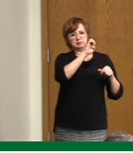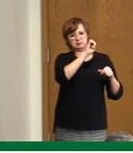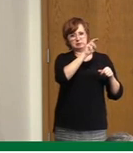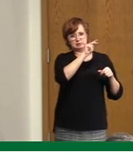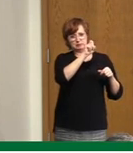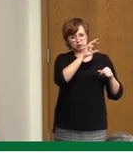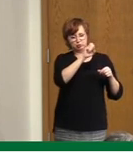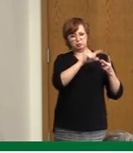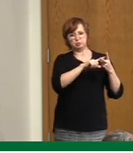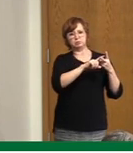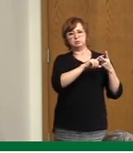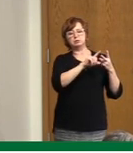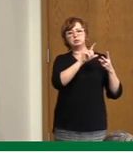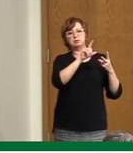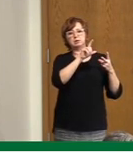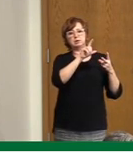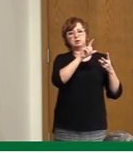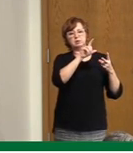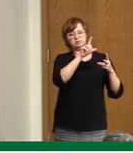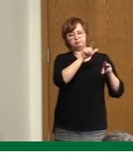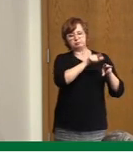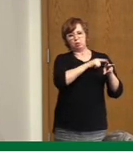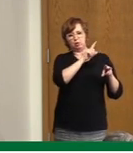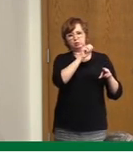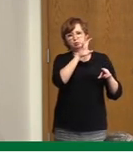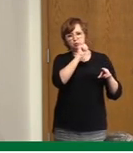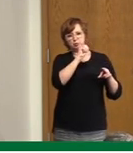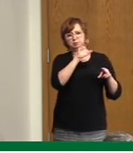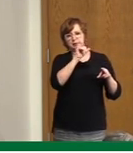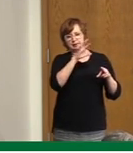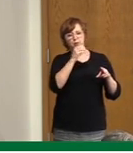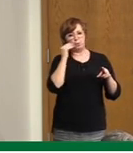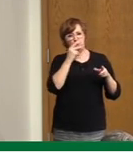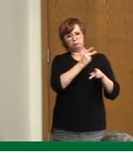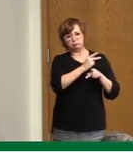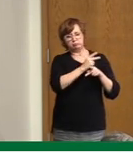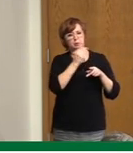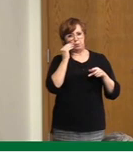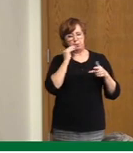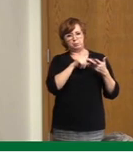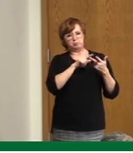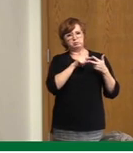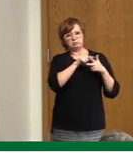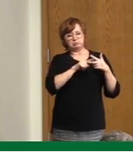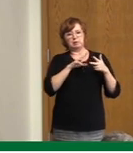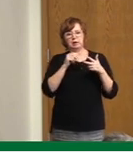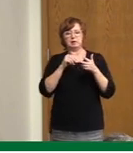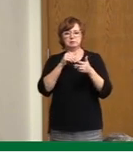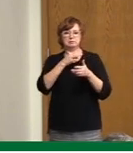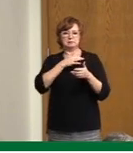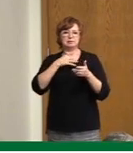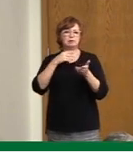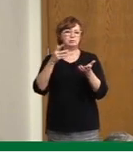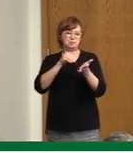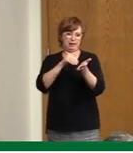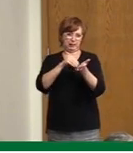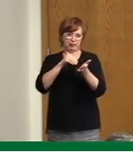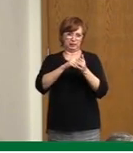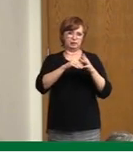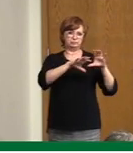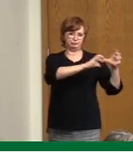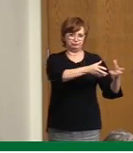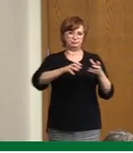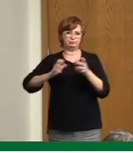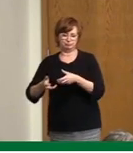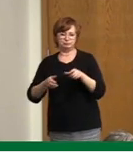We do not yet have an exact timeline on when we will be receiving these vaccines. The federal government is now saying the first